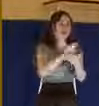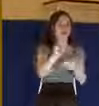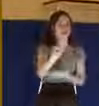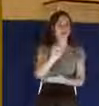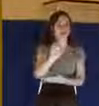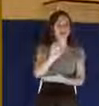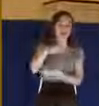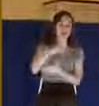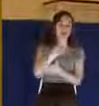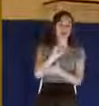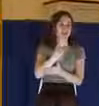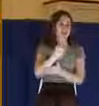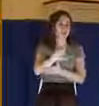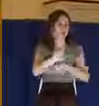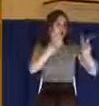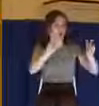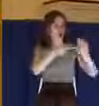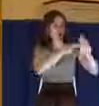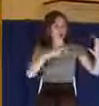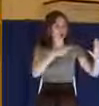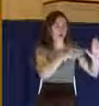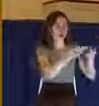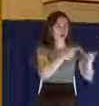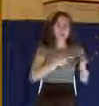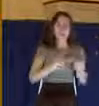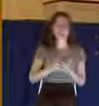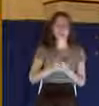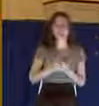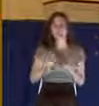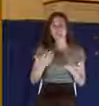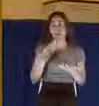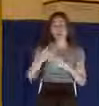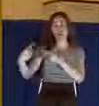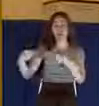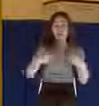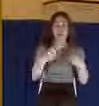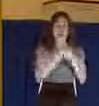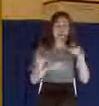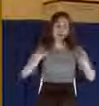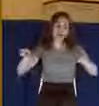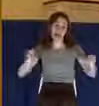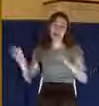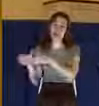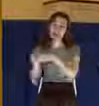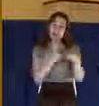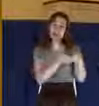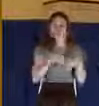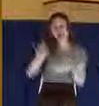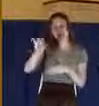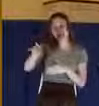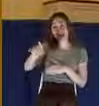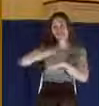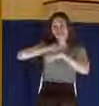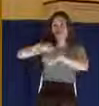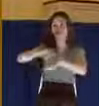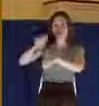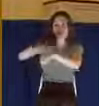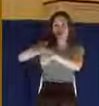of this issue. If you do look at that rock formation, again, it does indeed look like a skull.